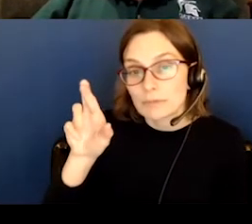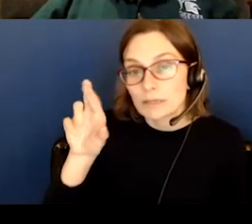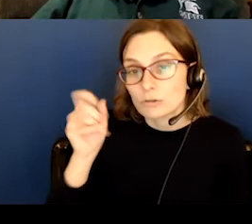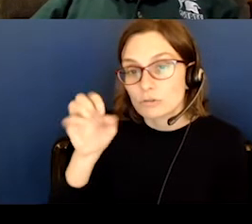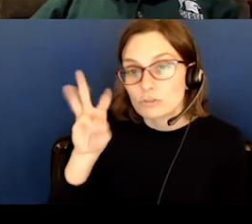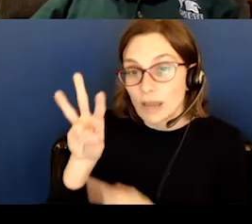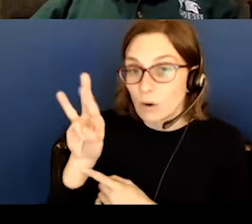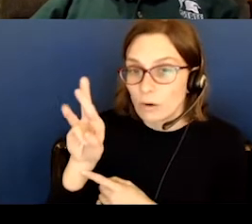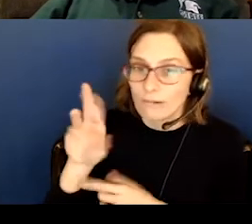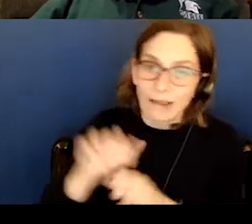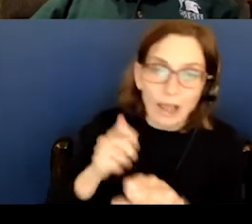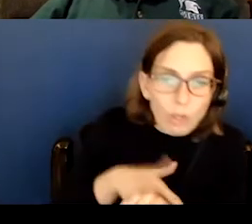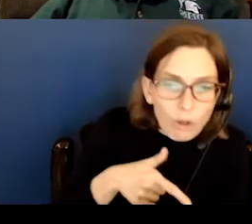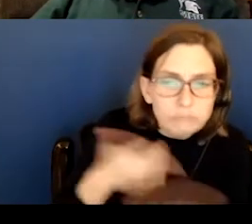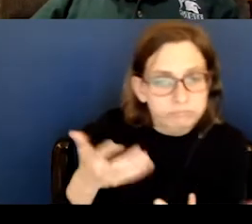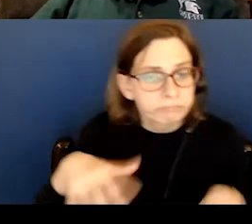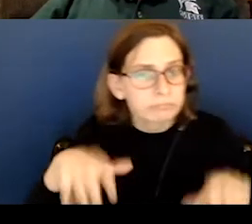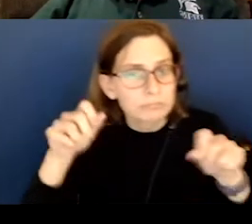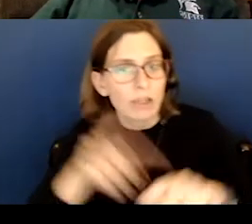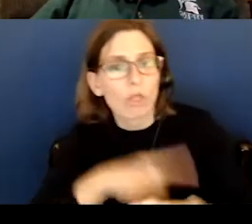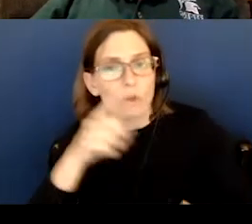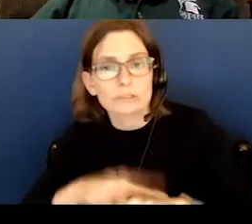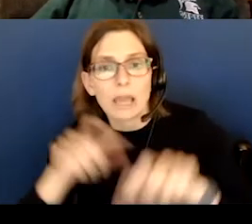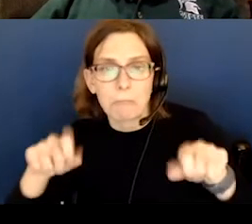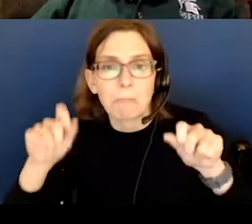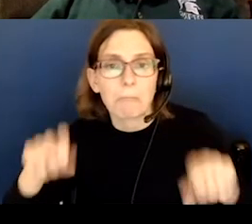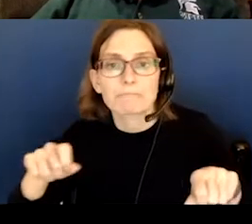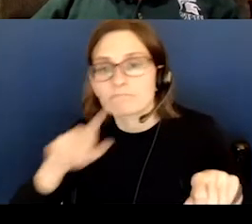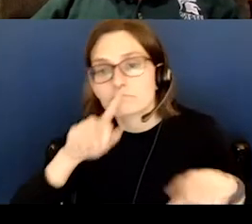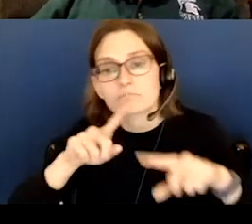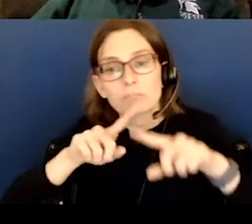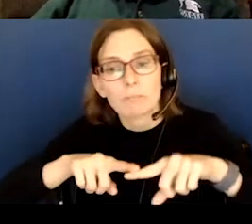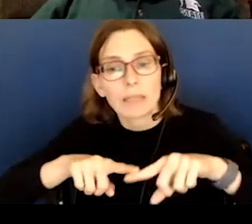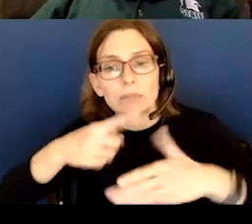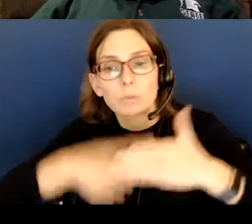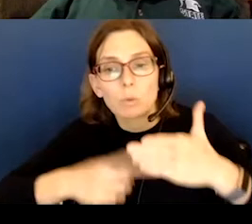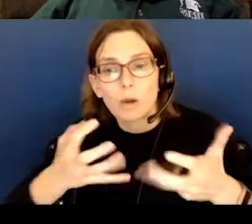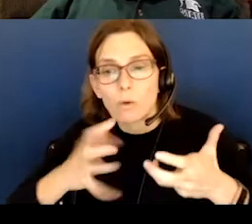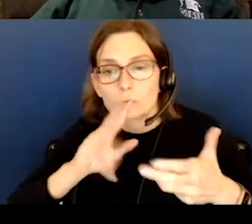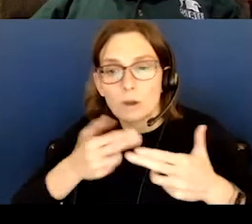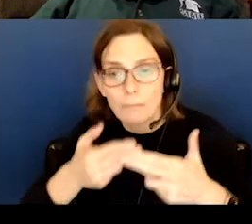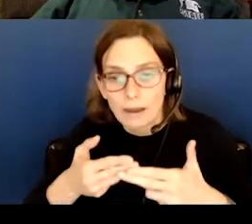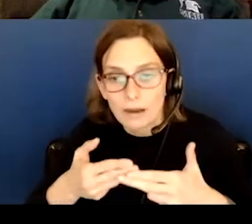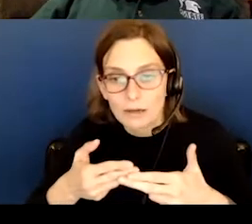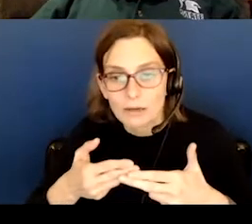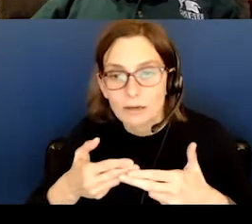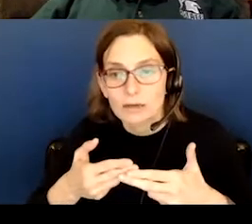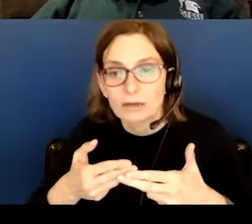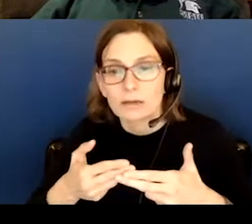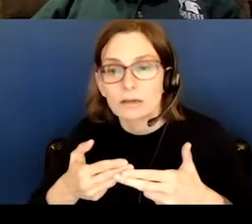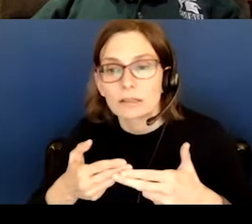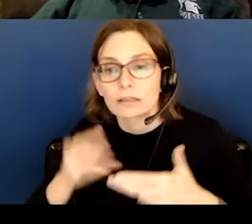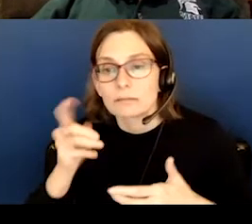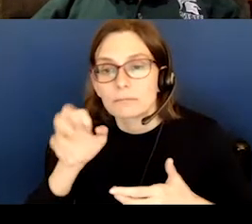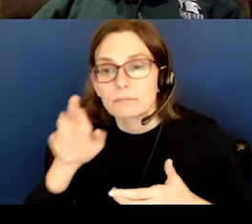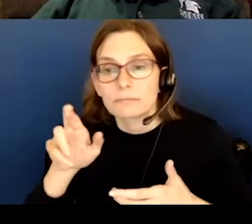time. Um, but it depends on what you want to, what you want to talk about. Um, a meteor shower typically